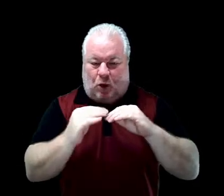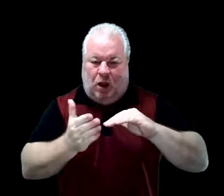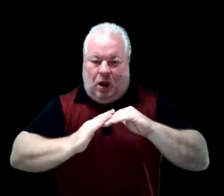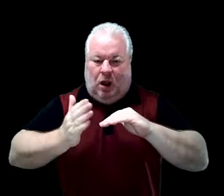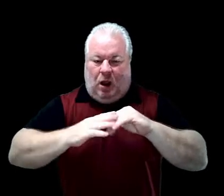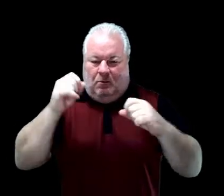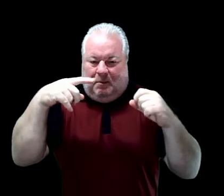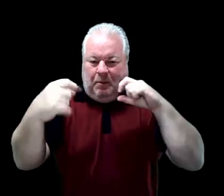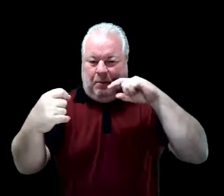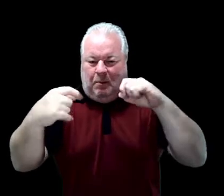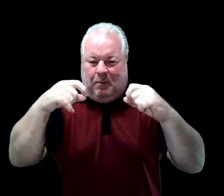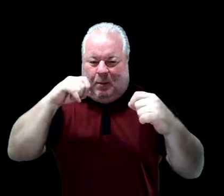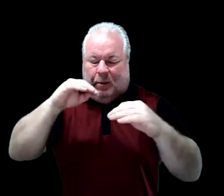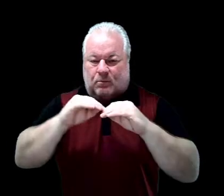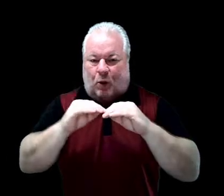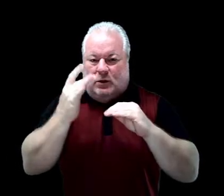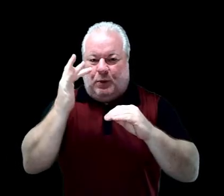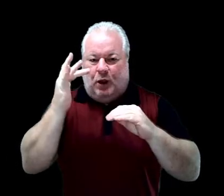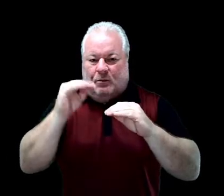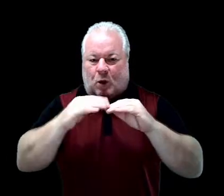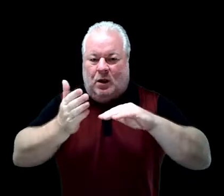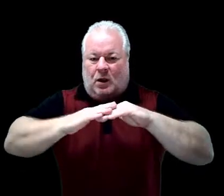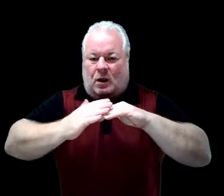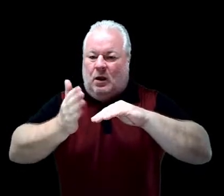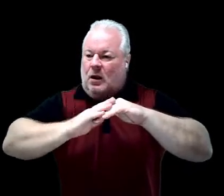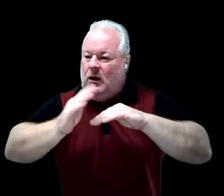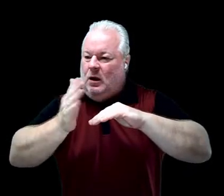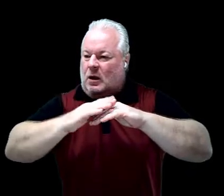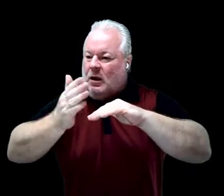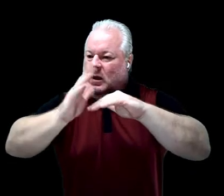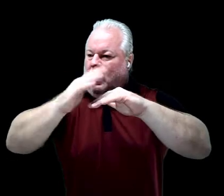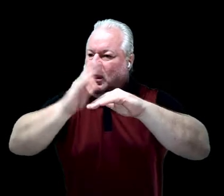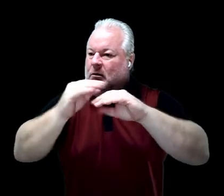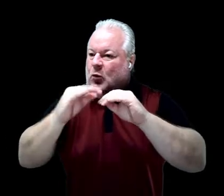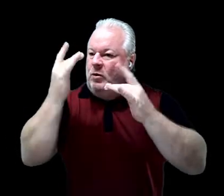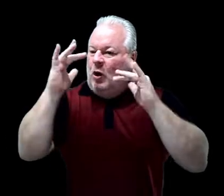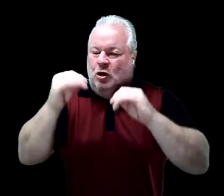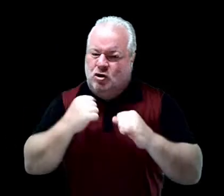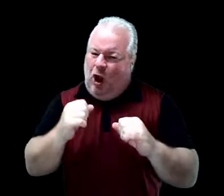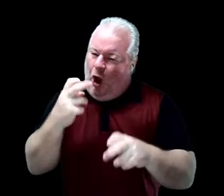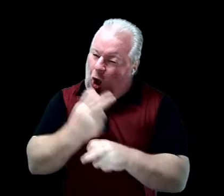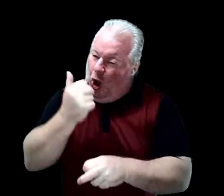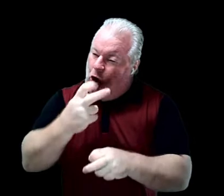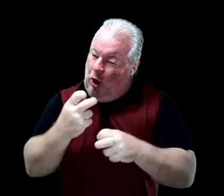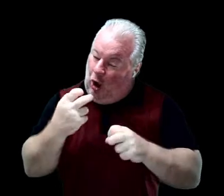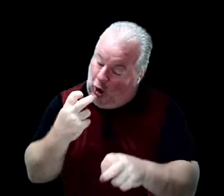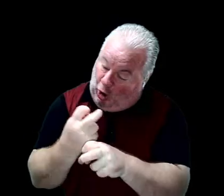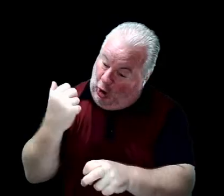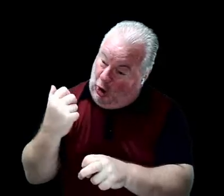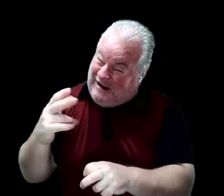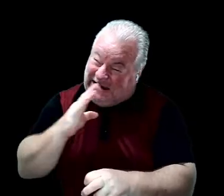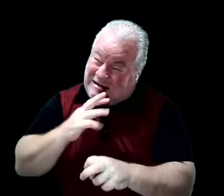stronger. Which makes you smarter. Ooh, is that really true, said Mojo.